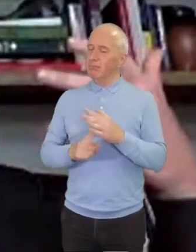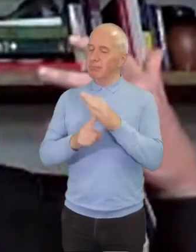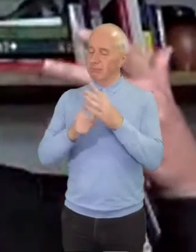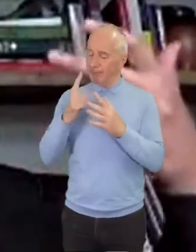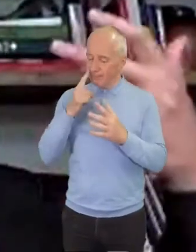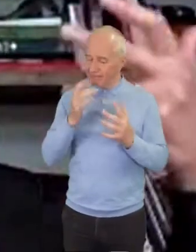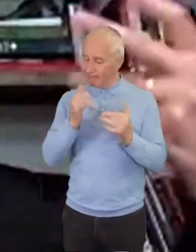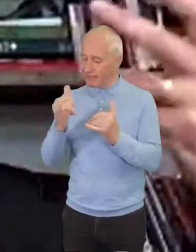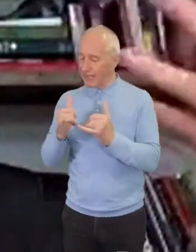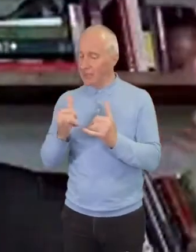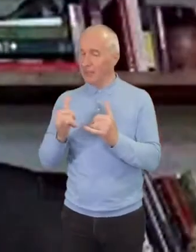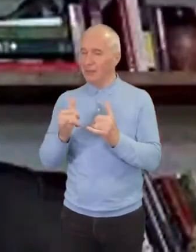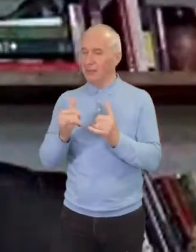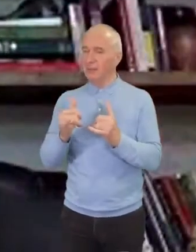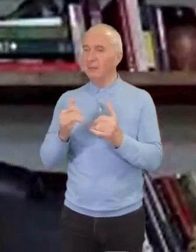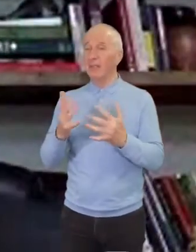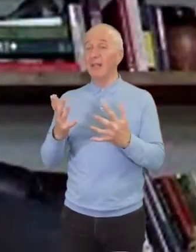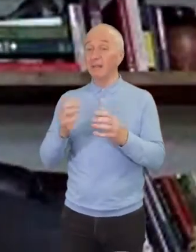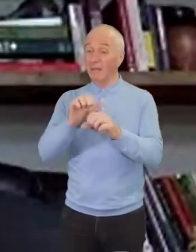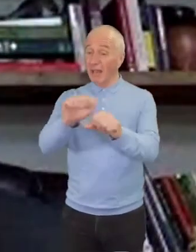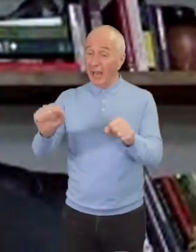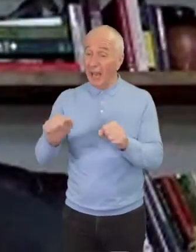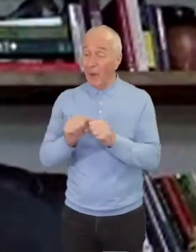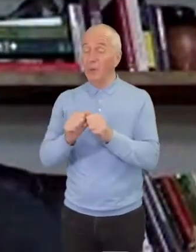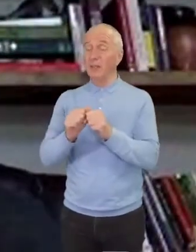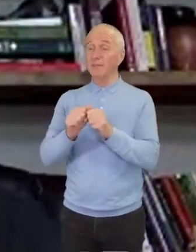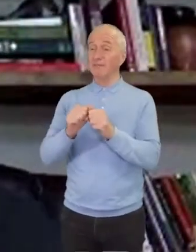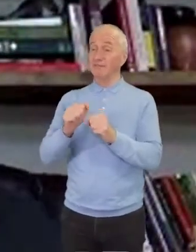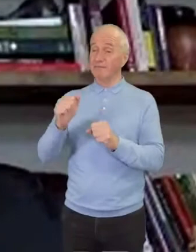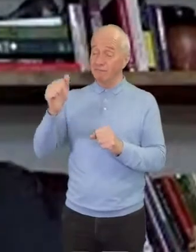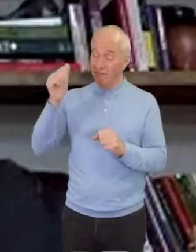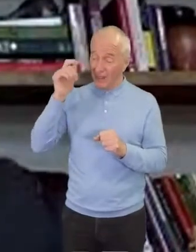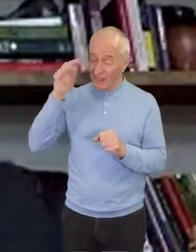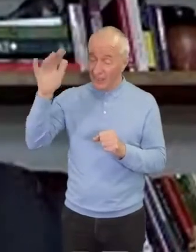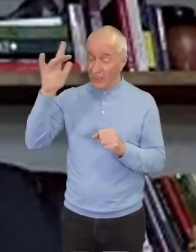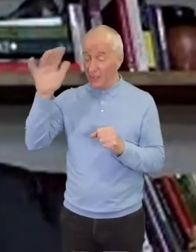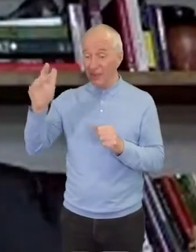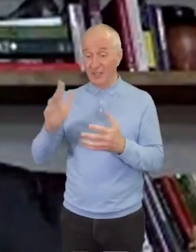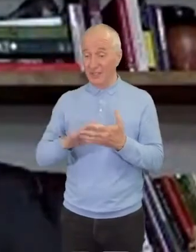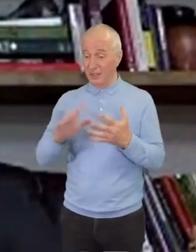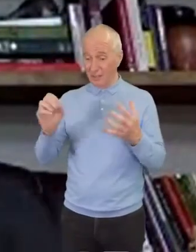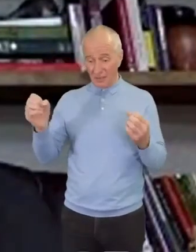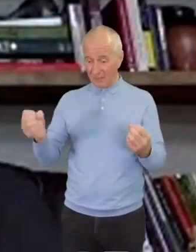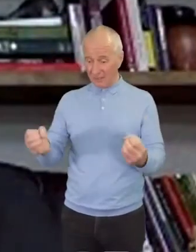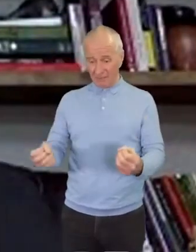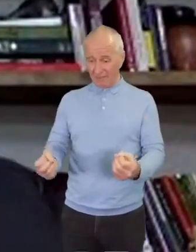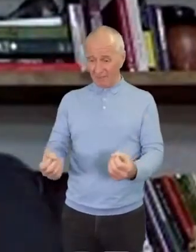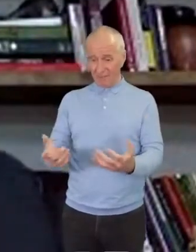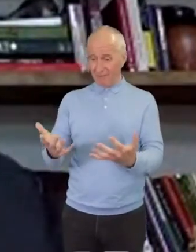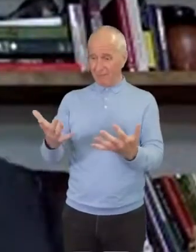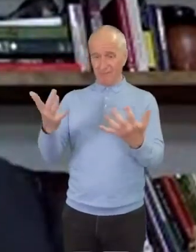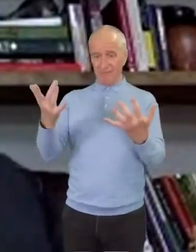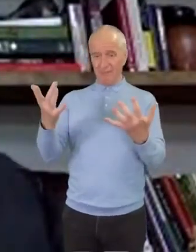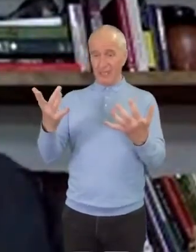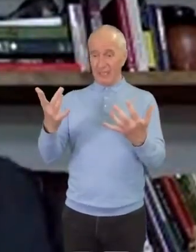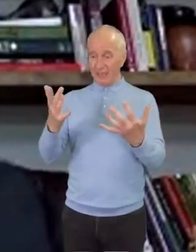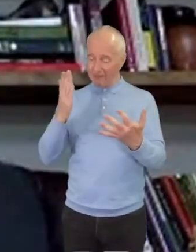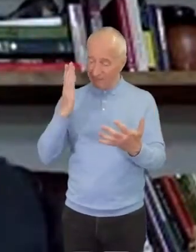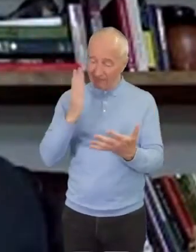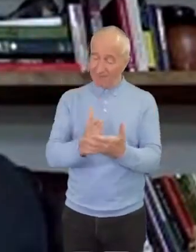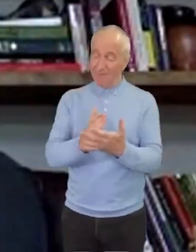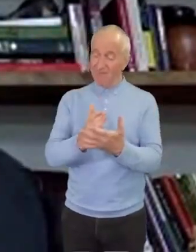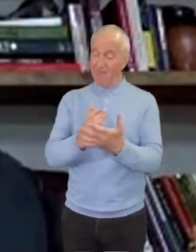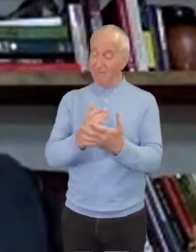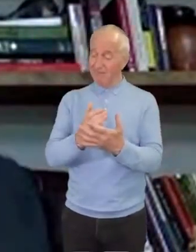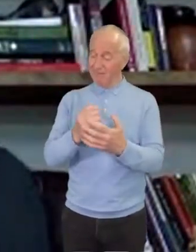theology does not manifest itself in concrete acts of